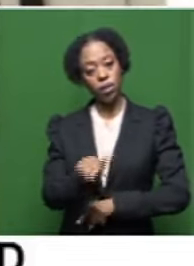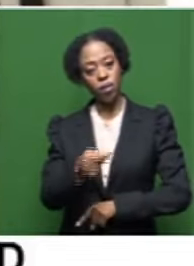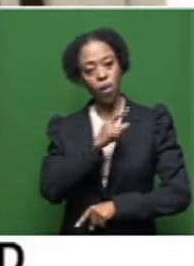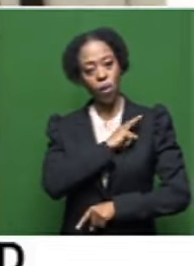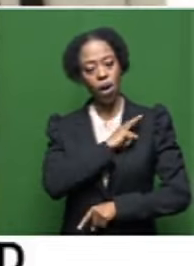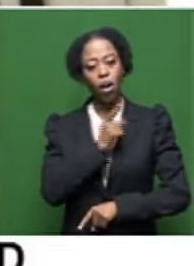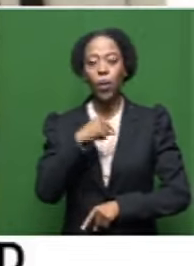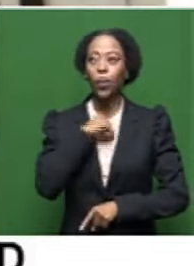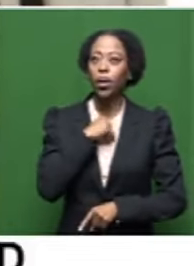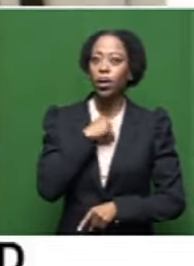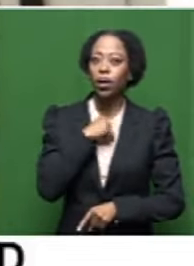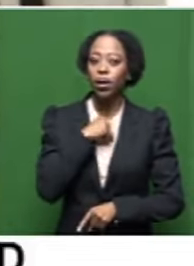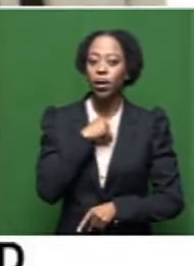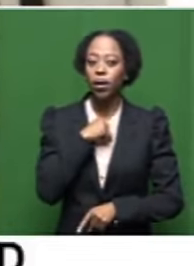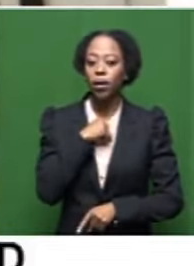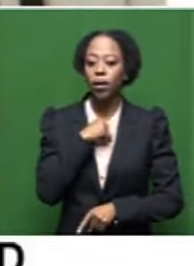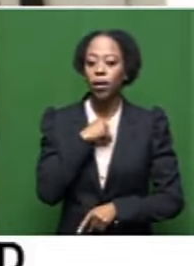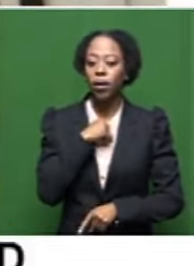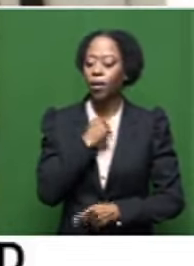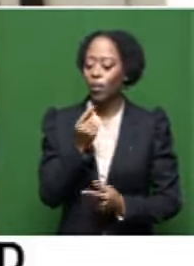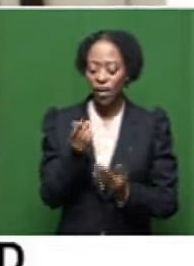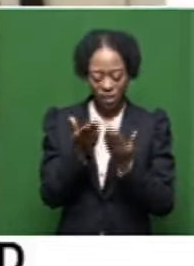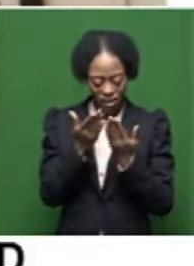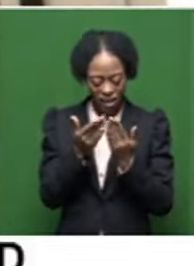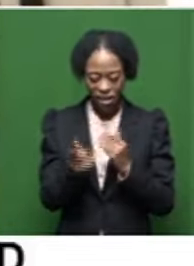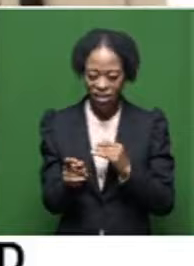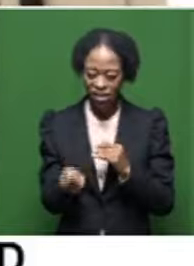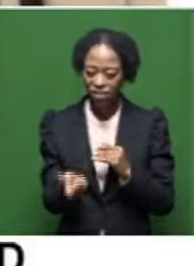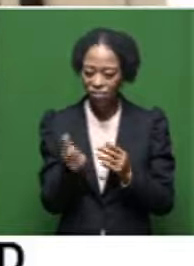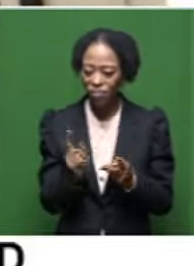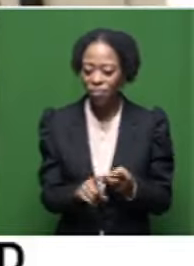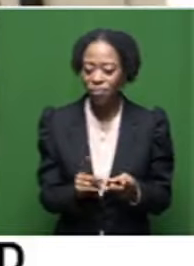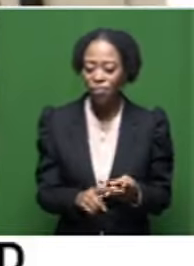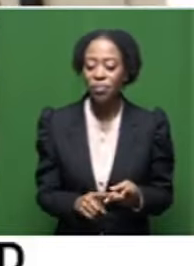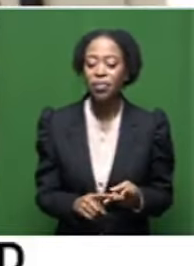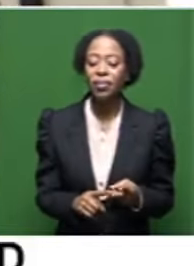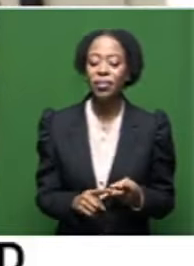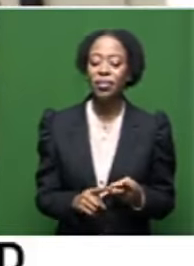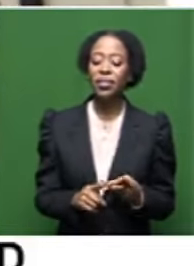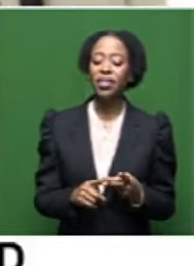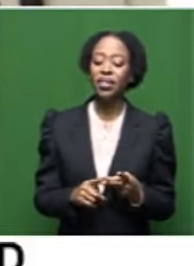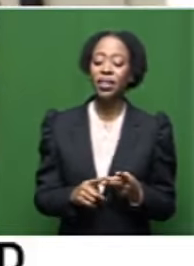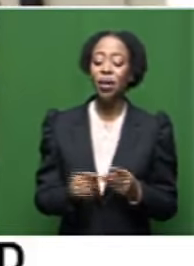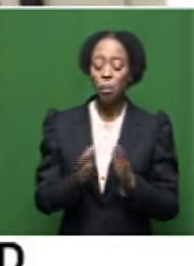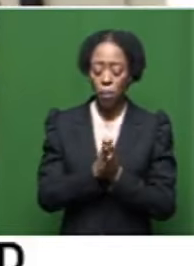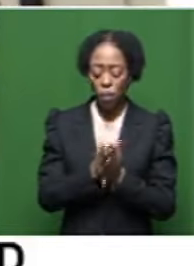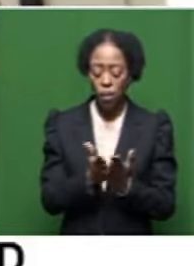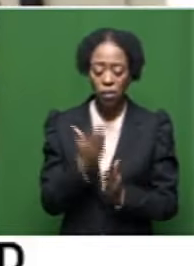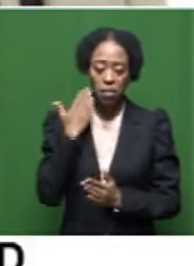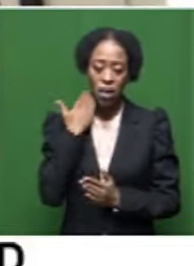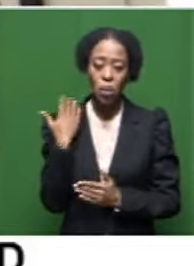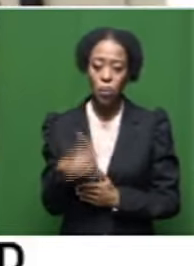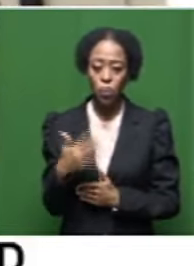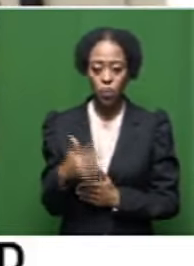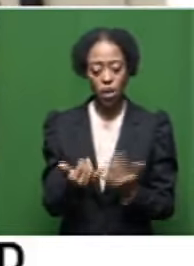with our, our, you know, poor literacy rates, um, the, the expensive, expensive price of books, to have